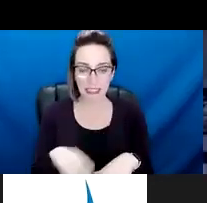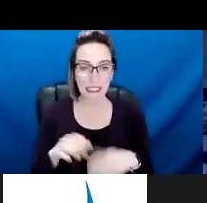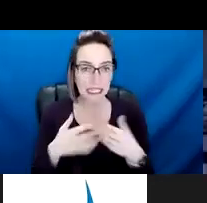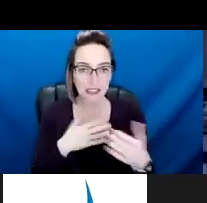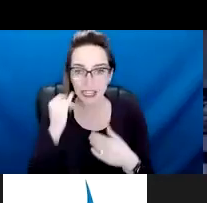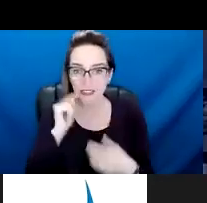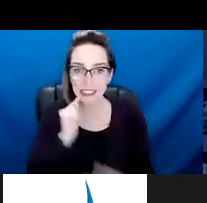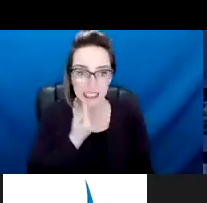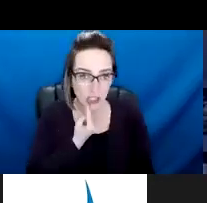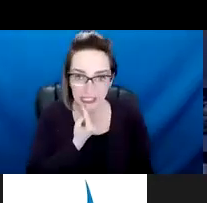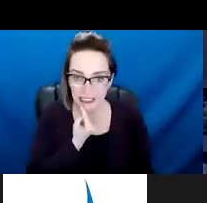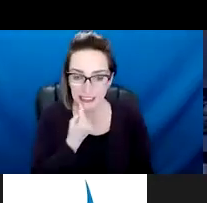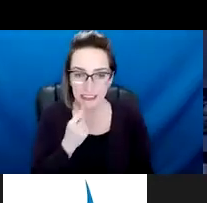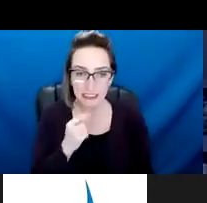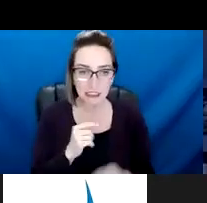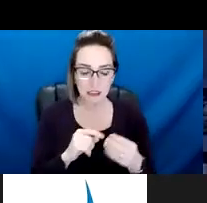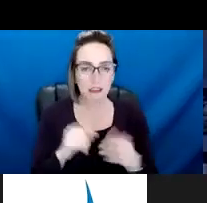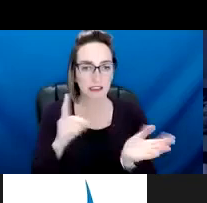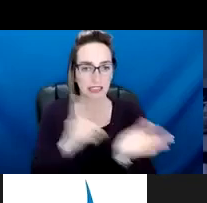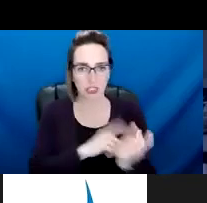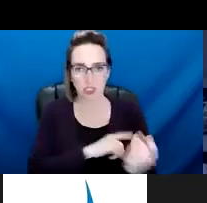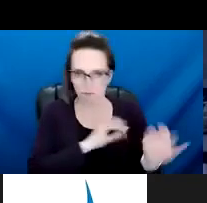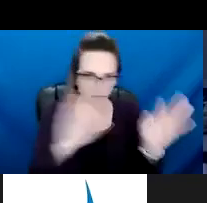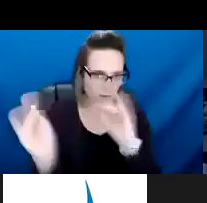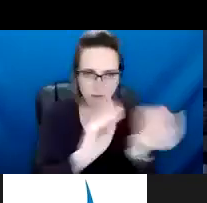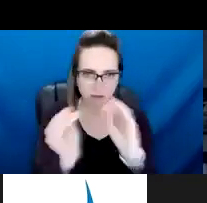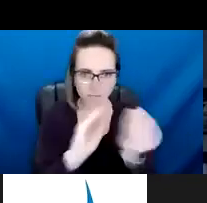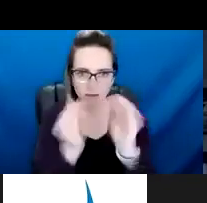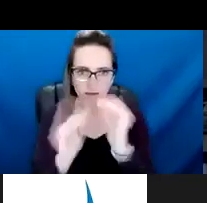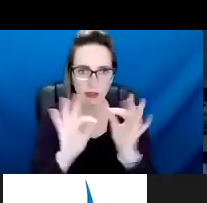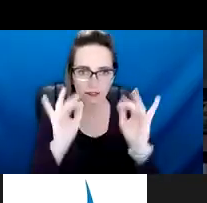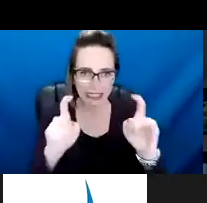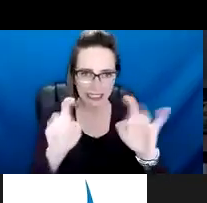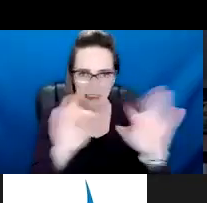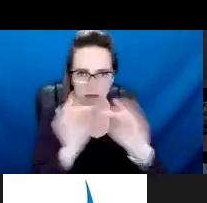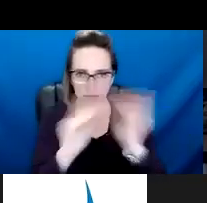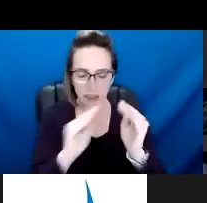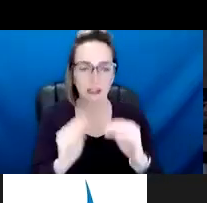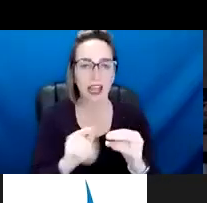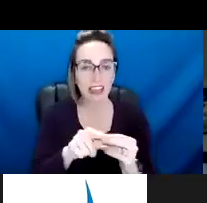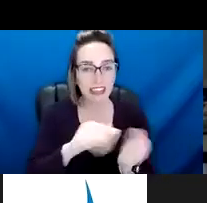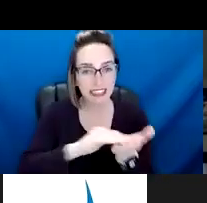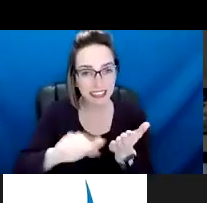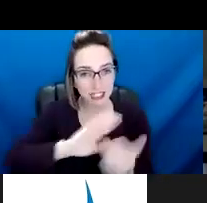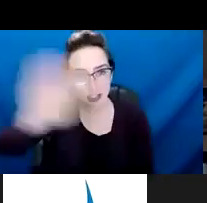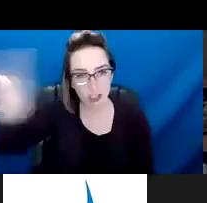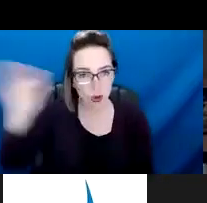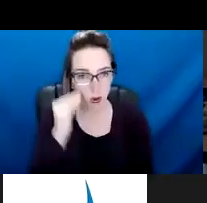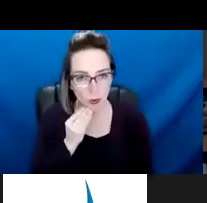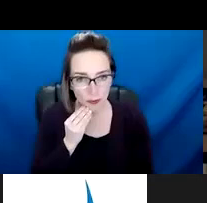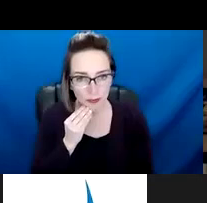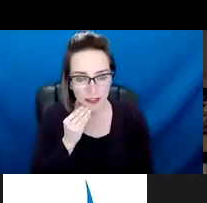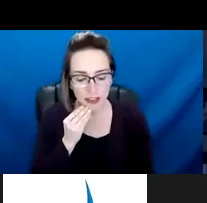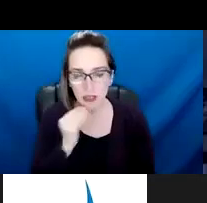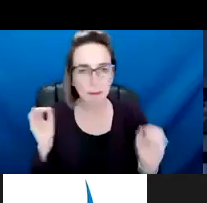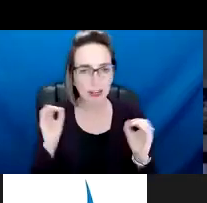wounds or other injuries in a matter of hours and their lives are saved, which is a gift. But no one is asking the really difficult question of how did this